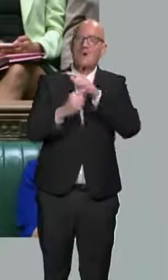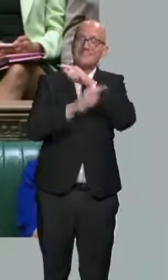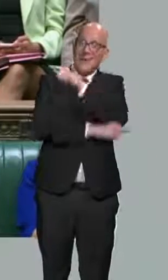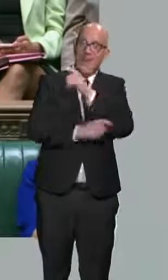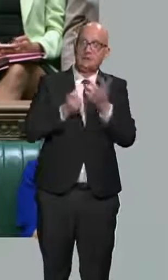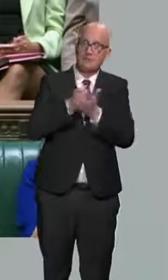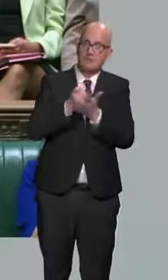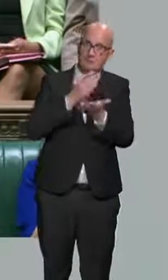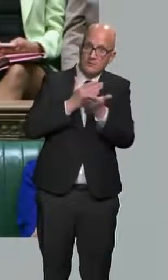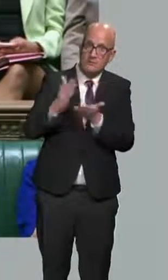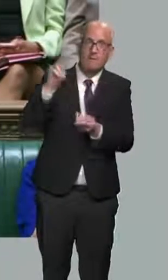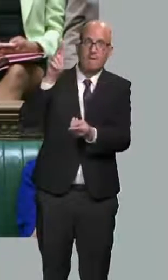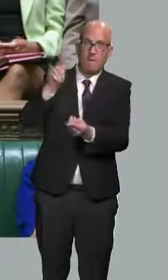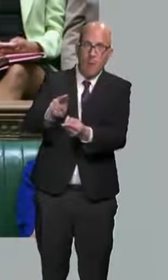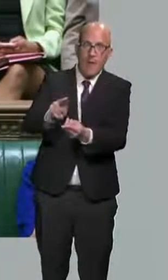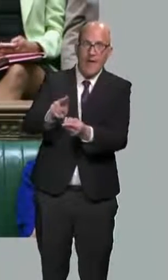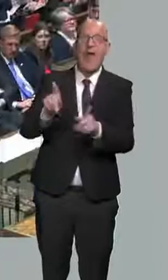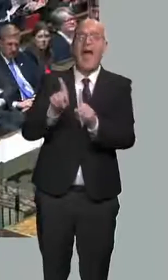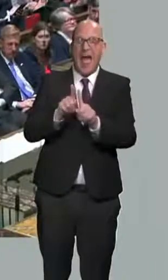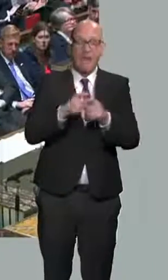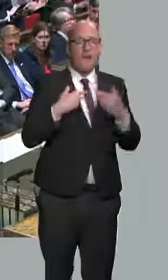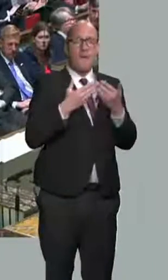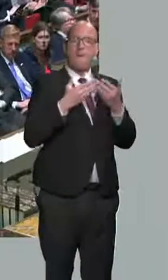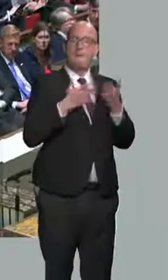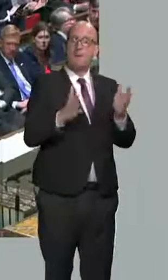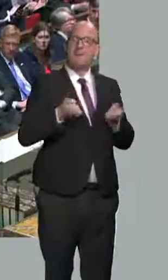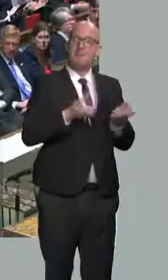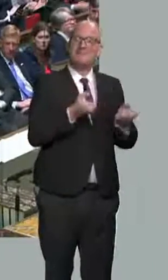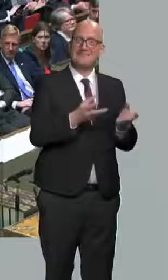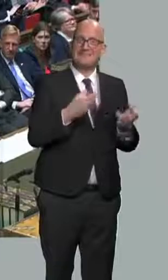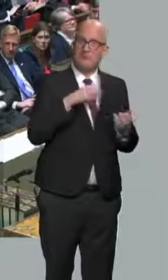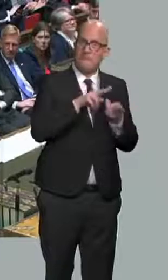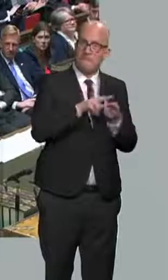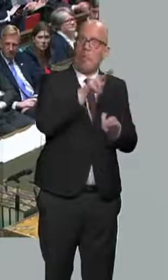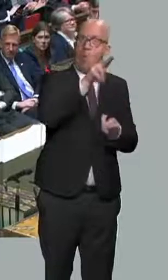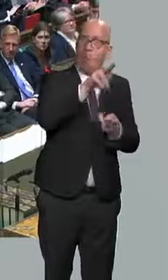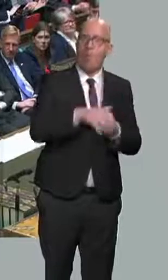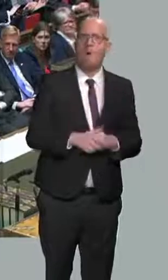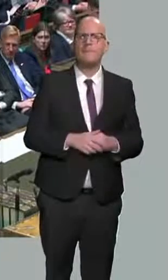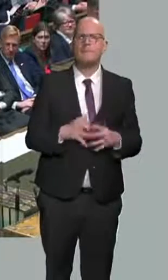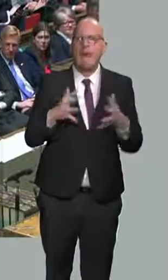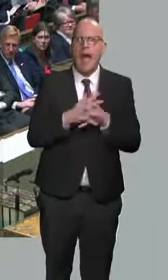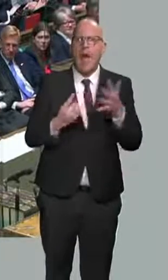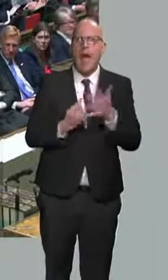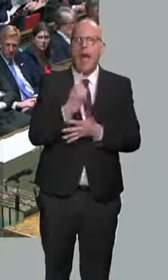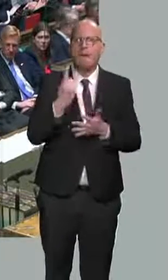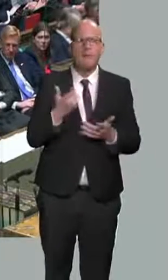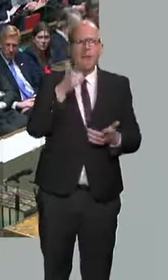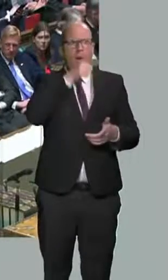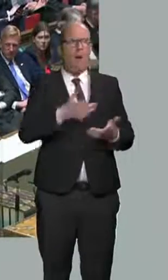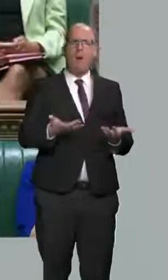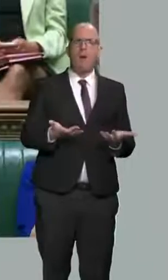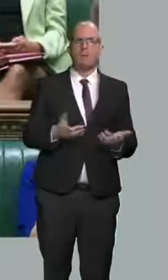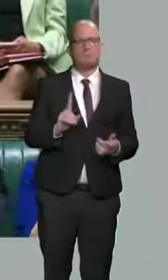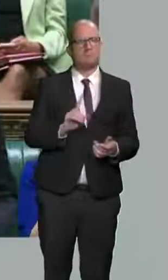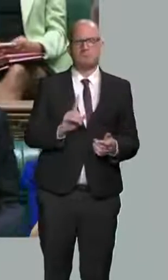whilst public spending is increasing. This does not happen by accident, Mr Speaker. We can deliver for the